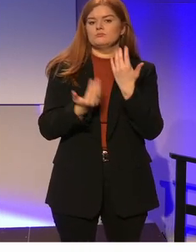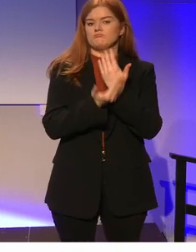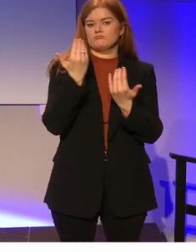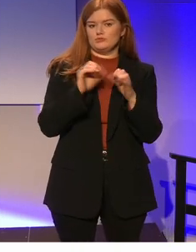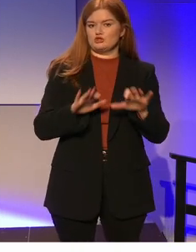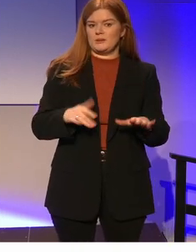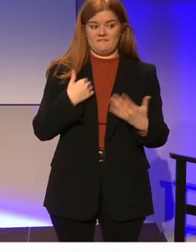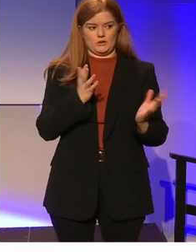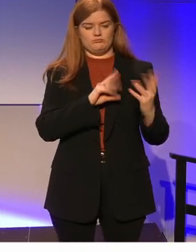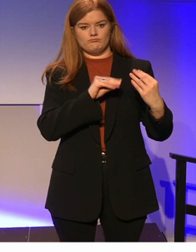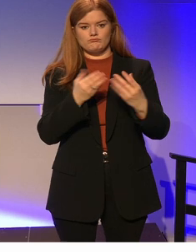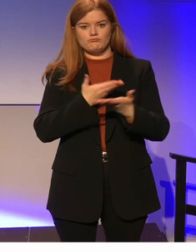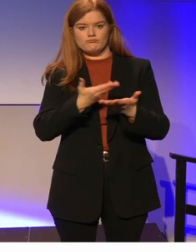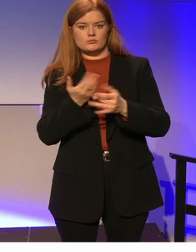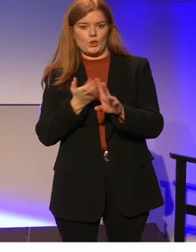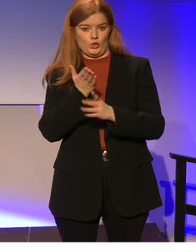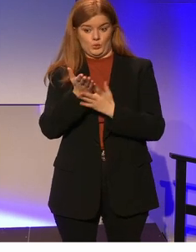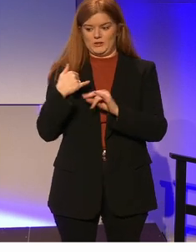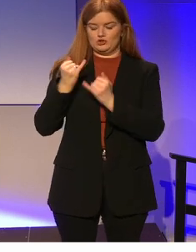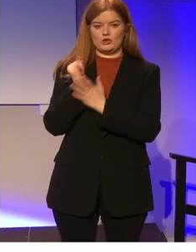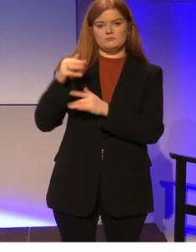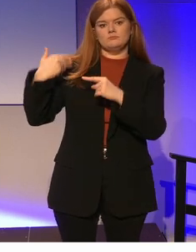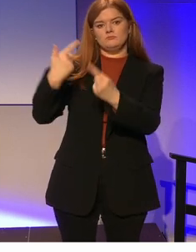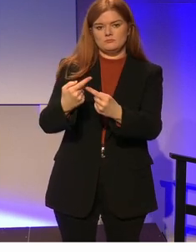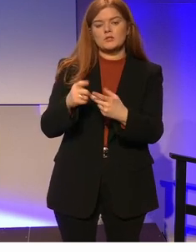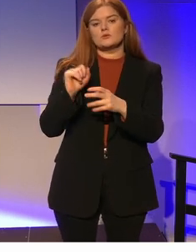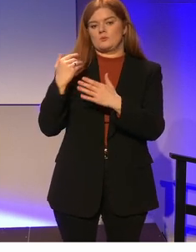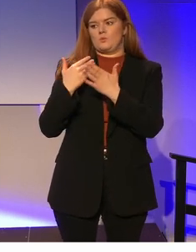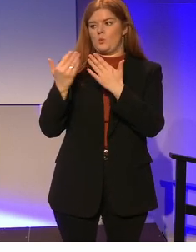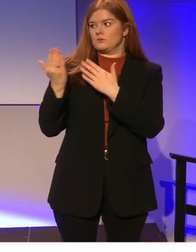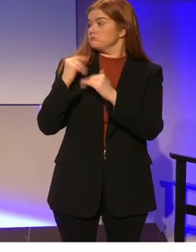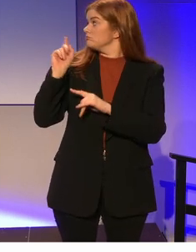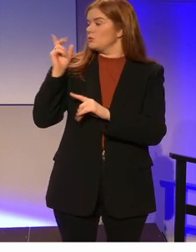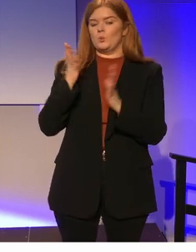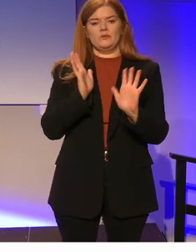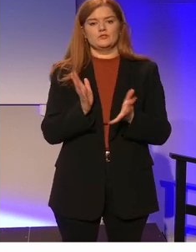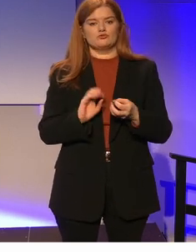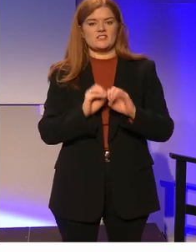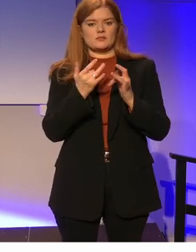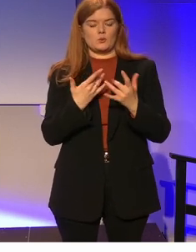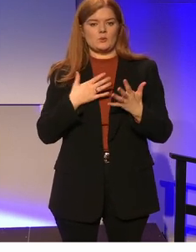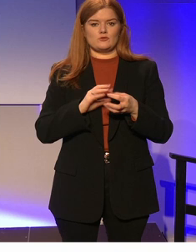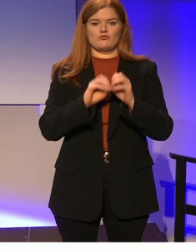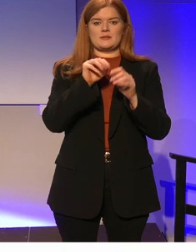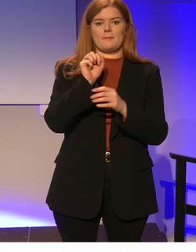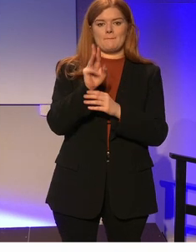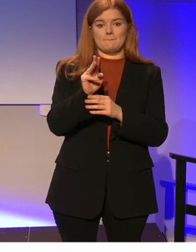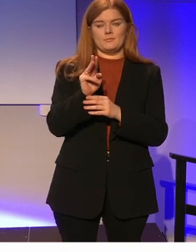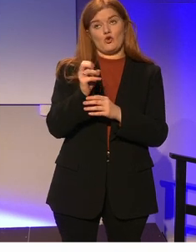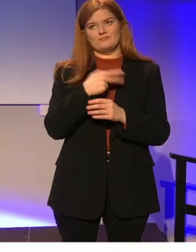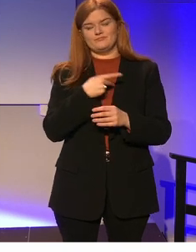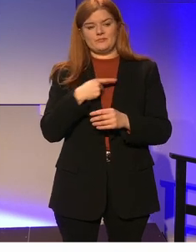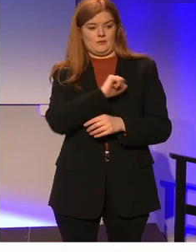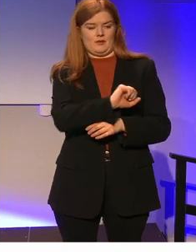that I had conversations with during this journey and what they what what we did was we developed maps or they